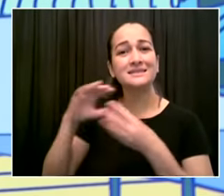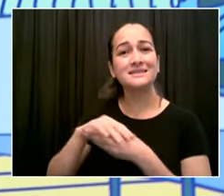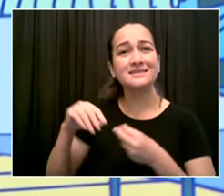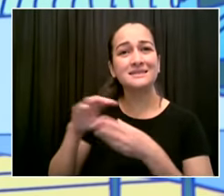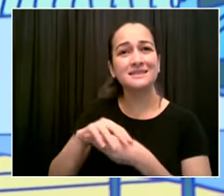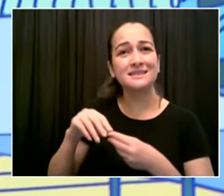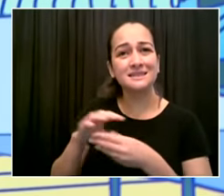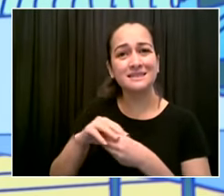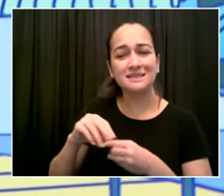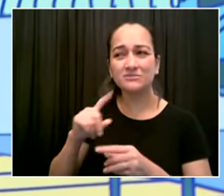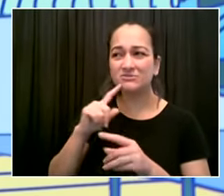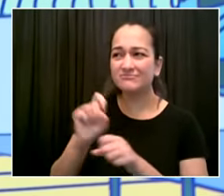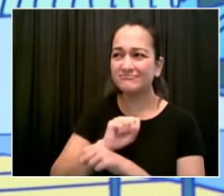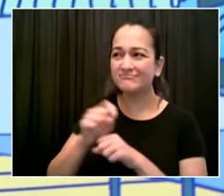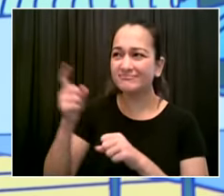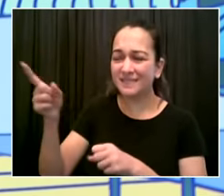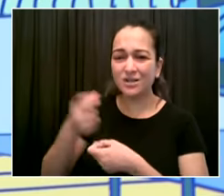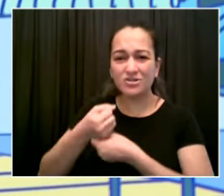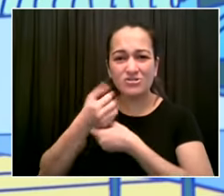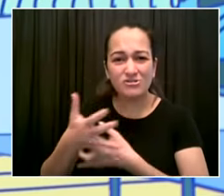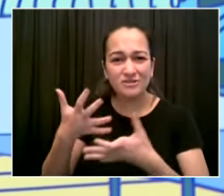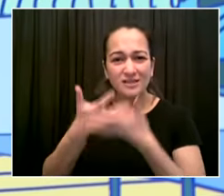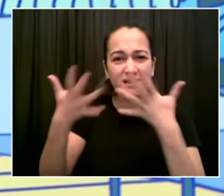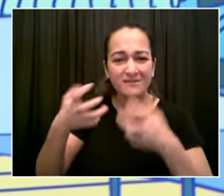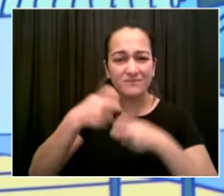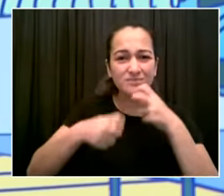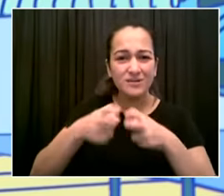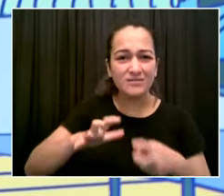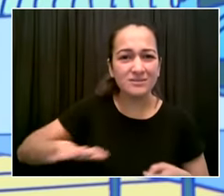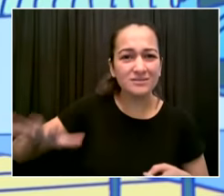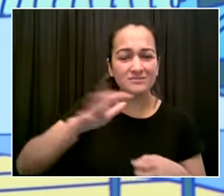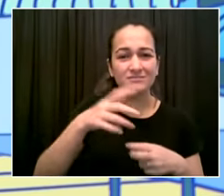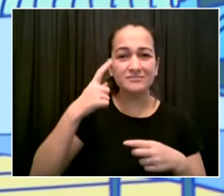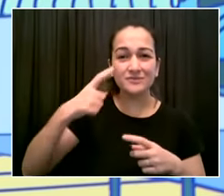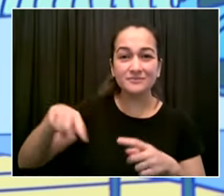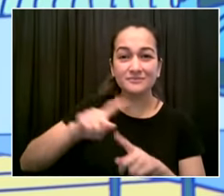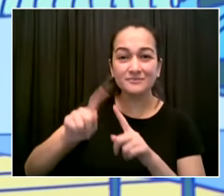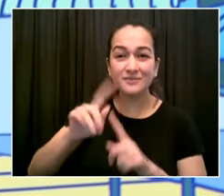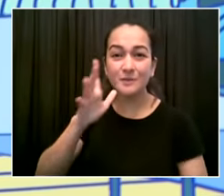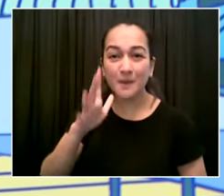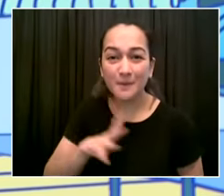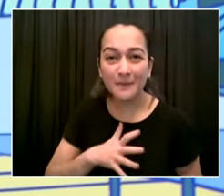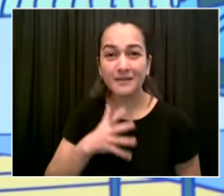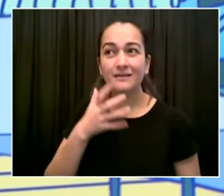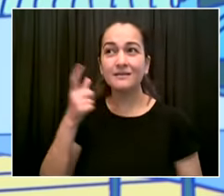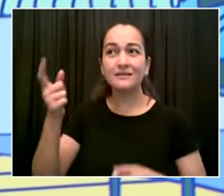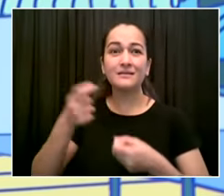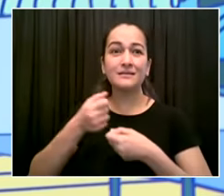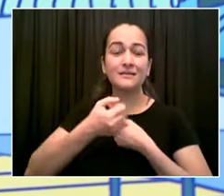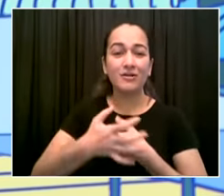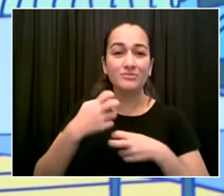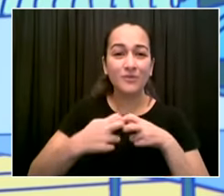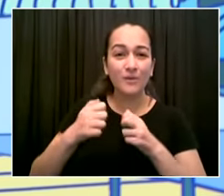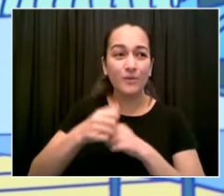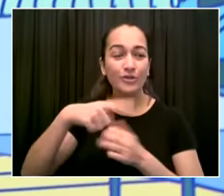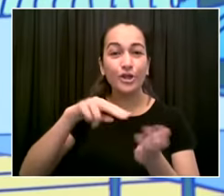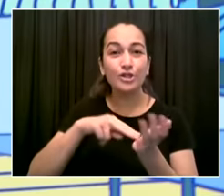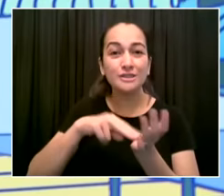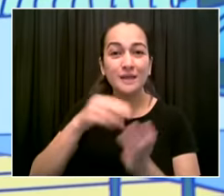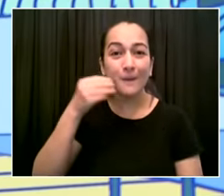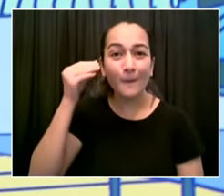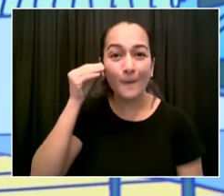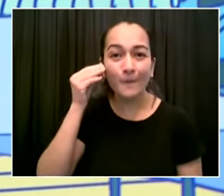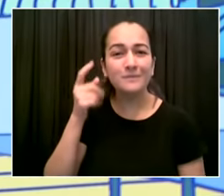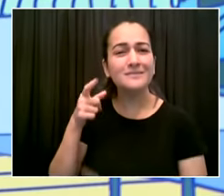terms of nursing homes i think that would have been gracious and appreciated uh we saw the exact opposite i think that's sad honestly but for